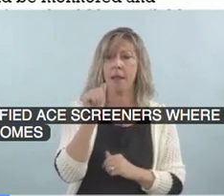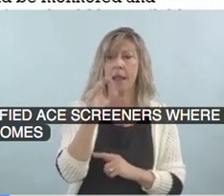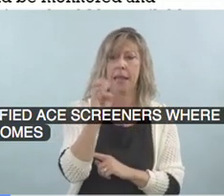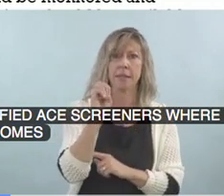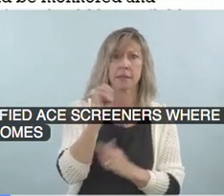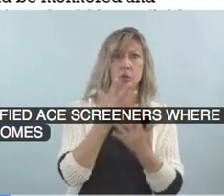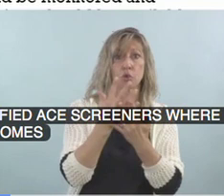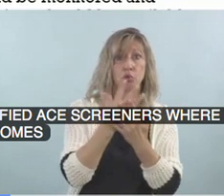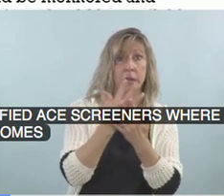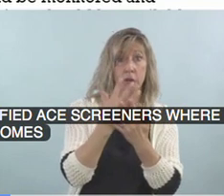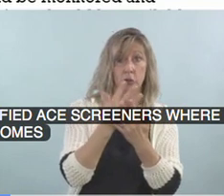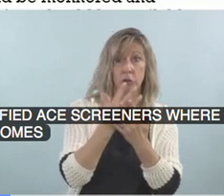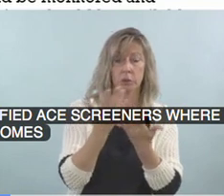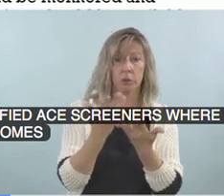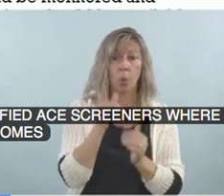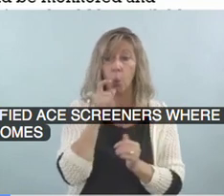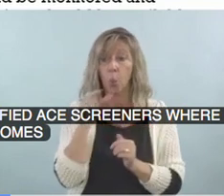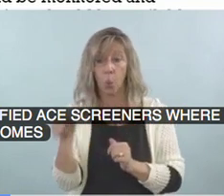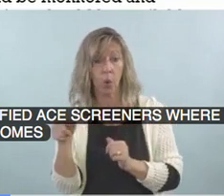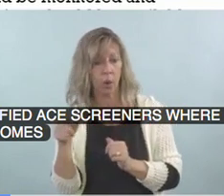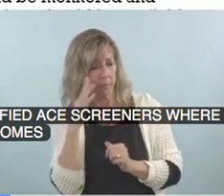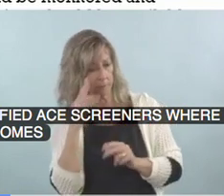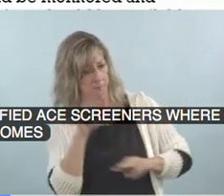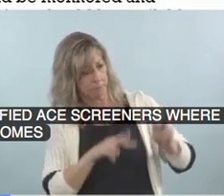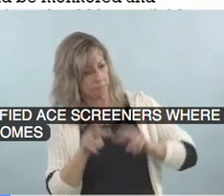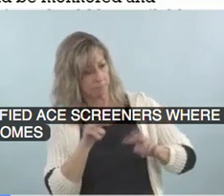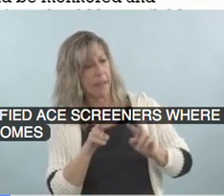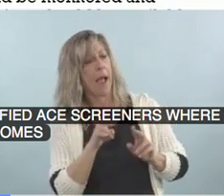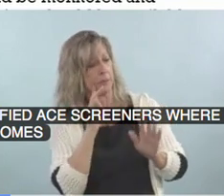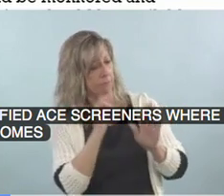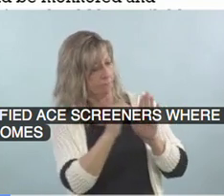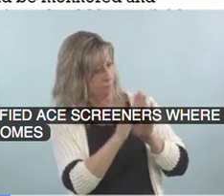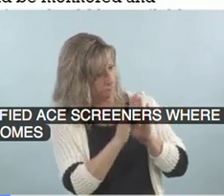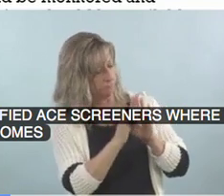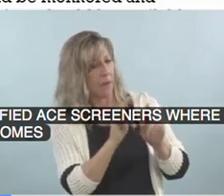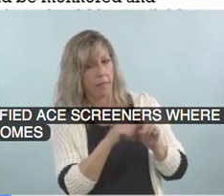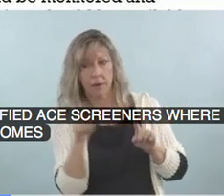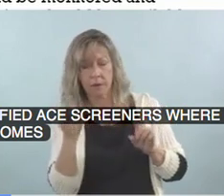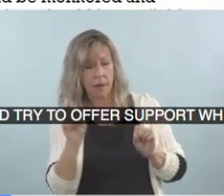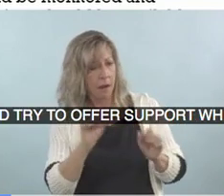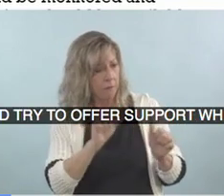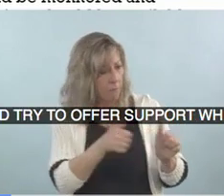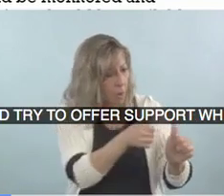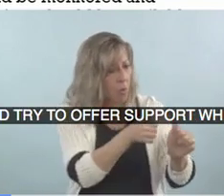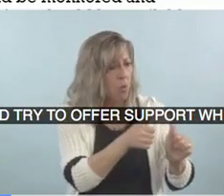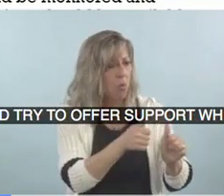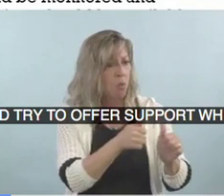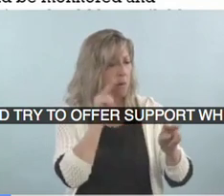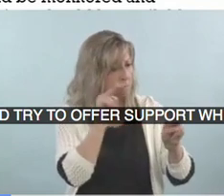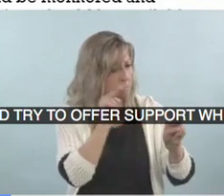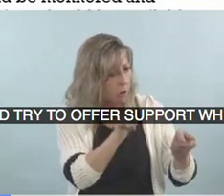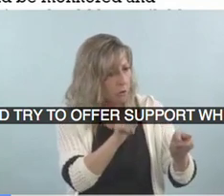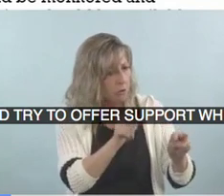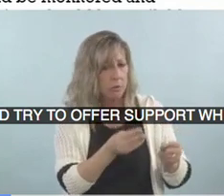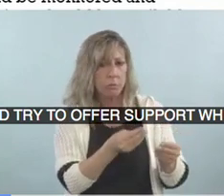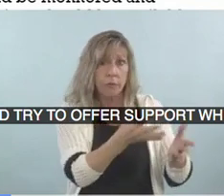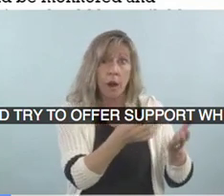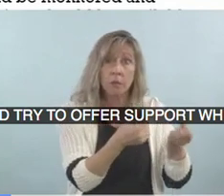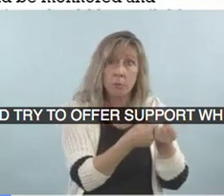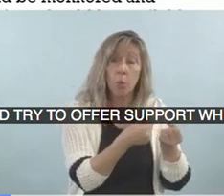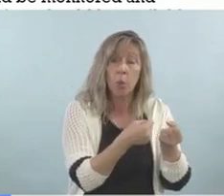homes. And they follow them and track them and monitor them and try to offer support when needed. Let's go to the next slide.